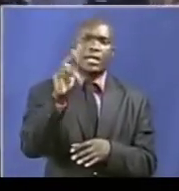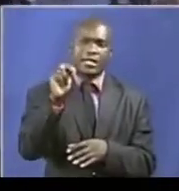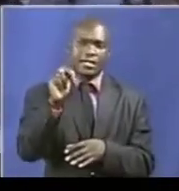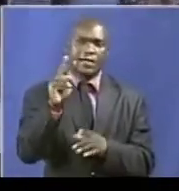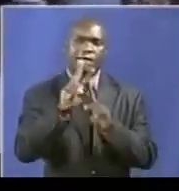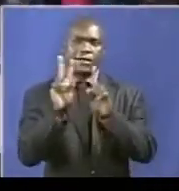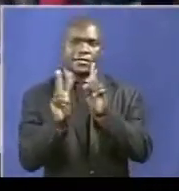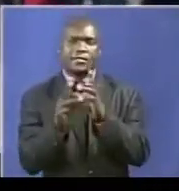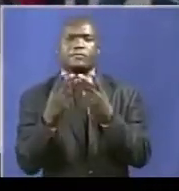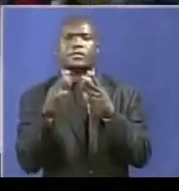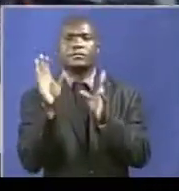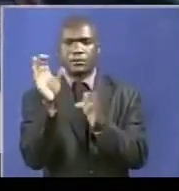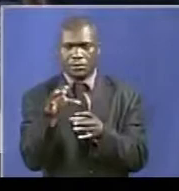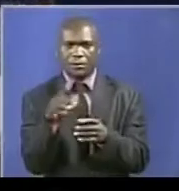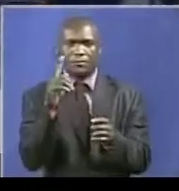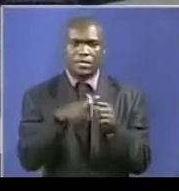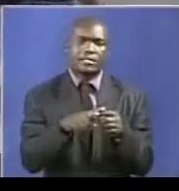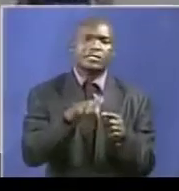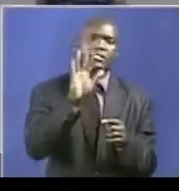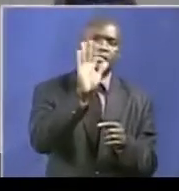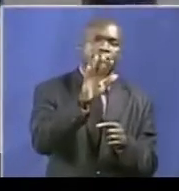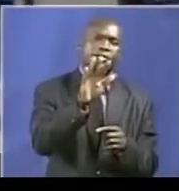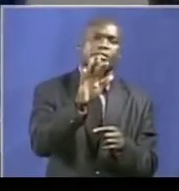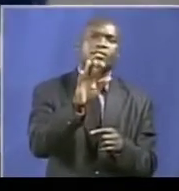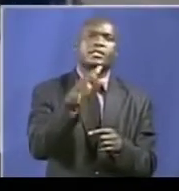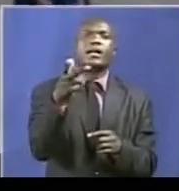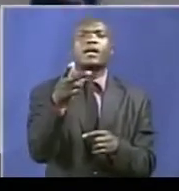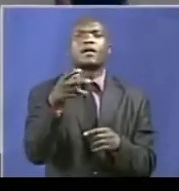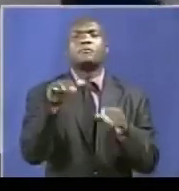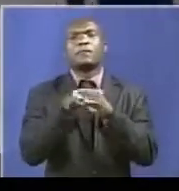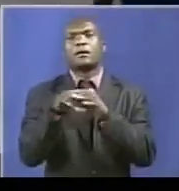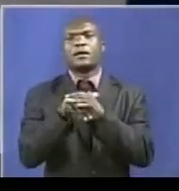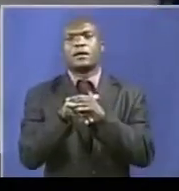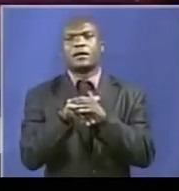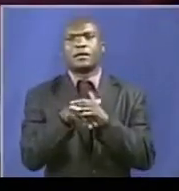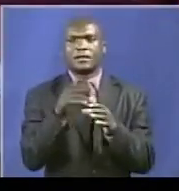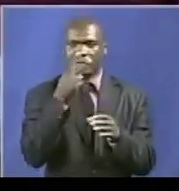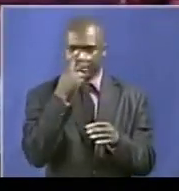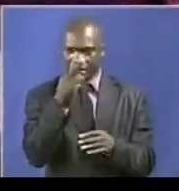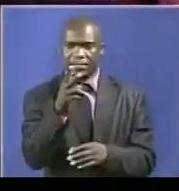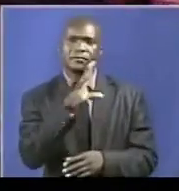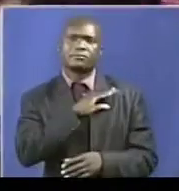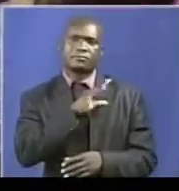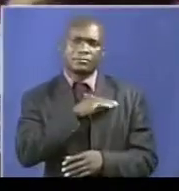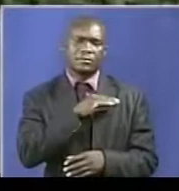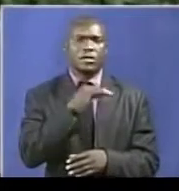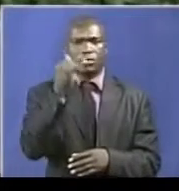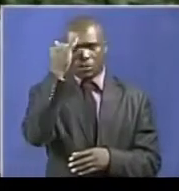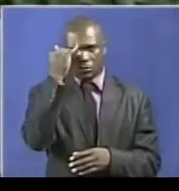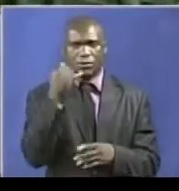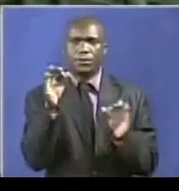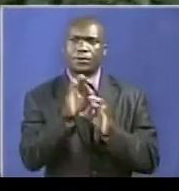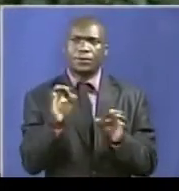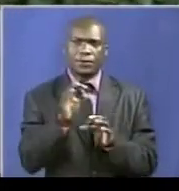Edwin Mushoriwa and MDC Renewal spokesperson Jacob Mafume did not show empathy towards Comrade Mujuru's fate. The